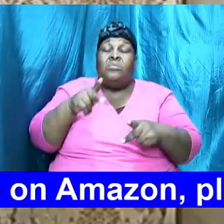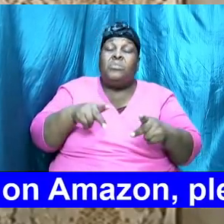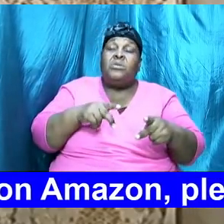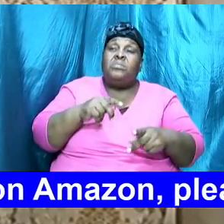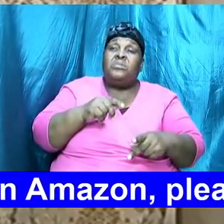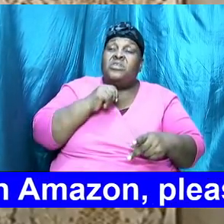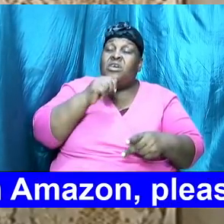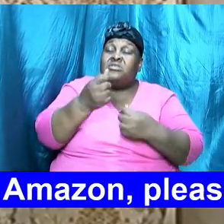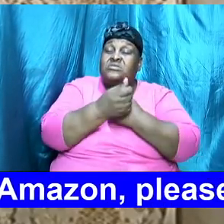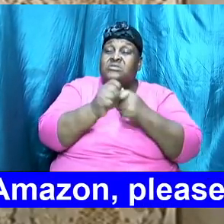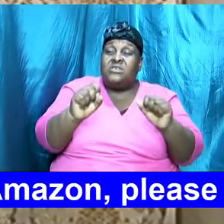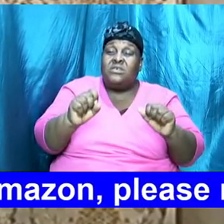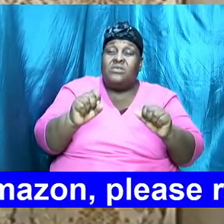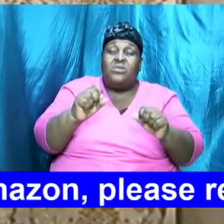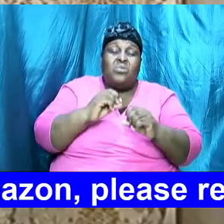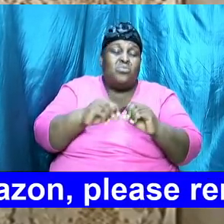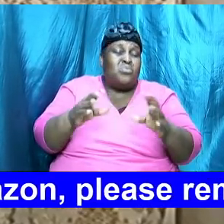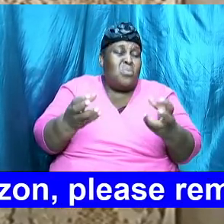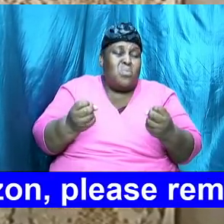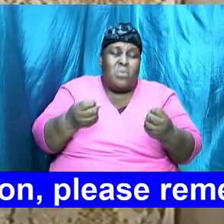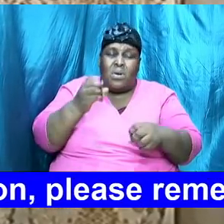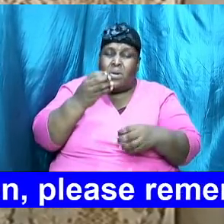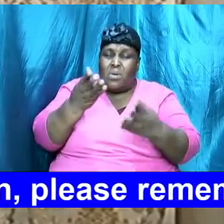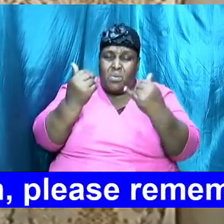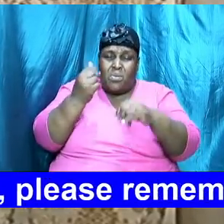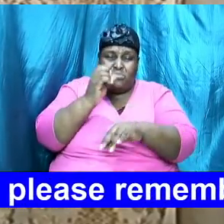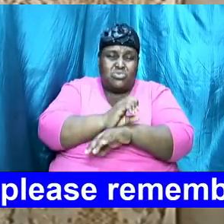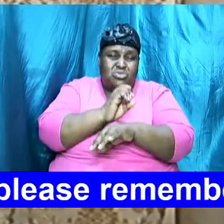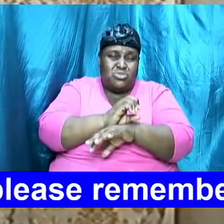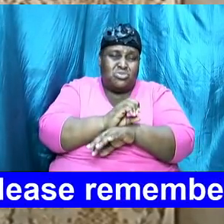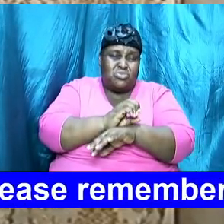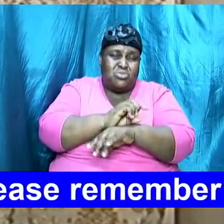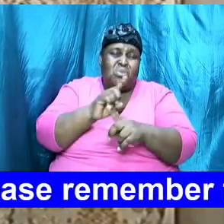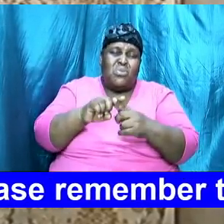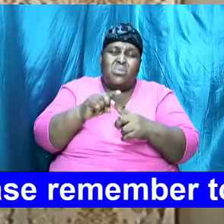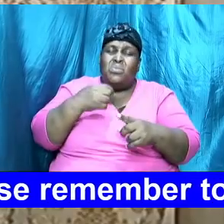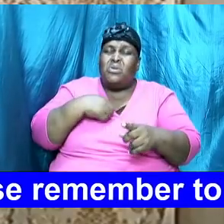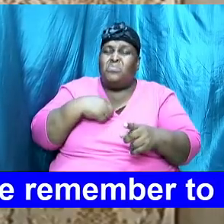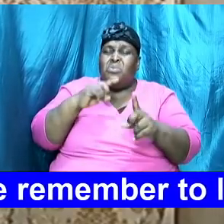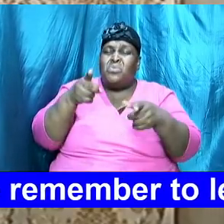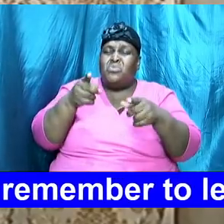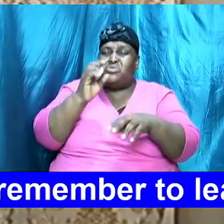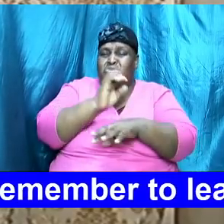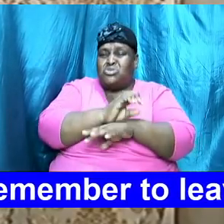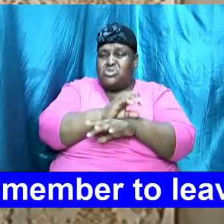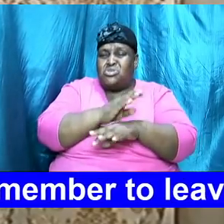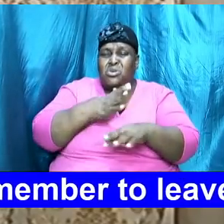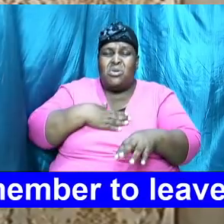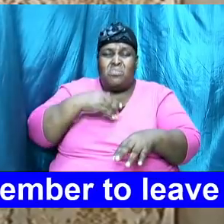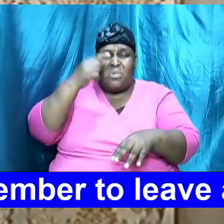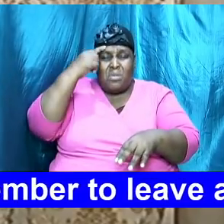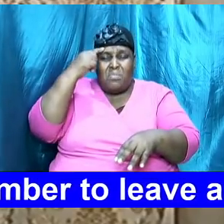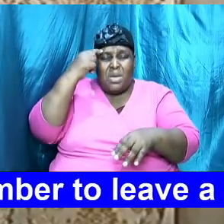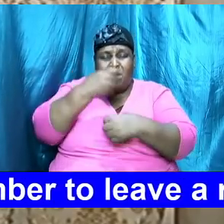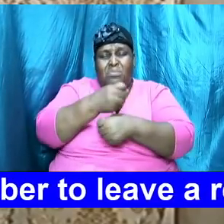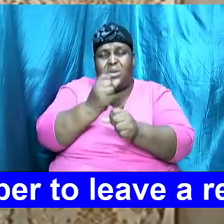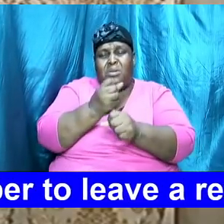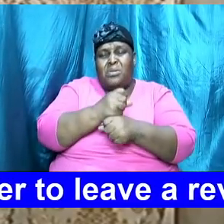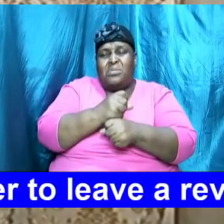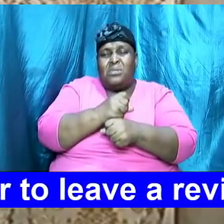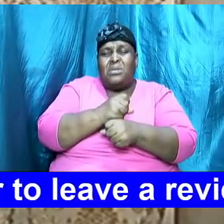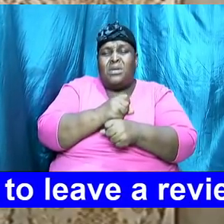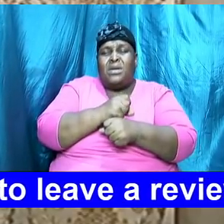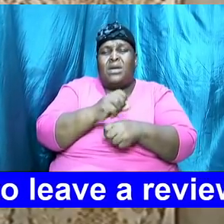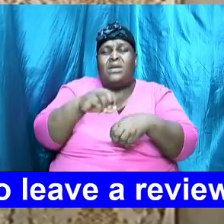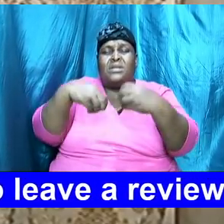because I want when I come my mind is so made up that I give my all to God because He is